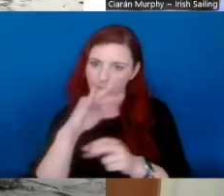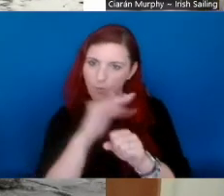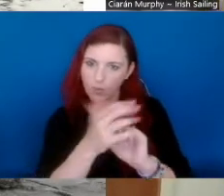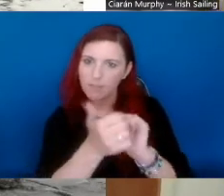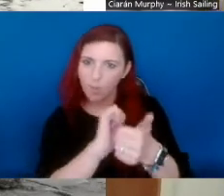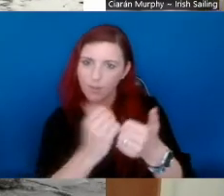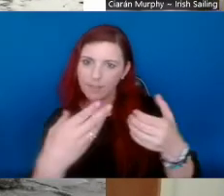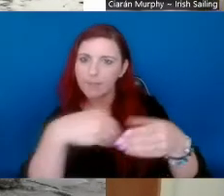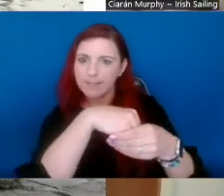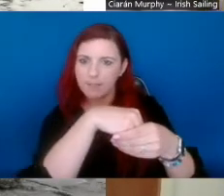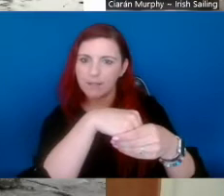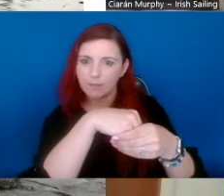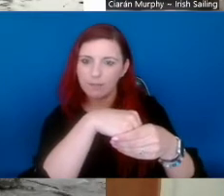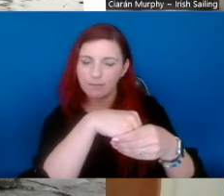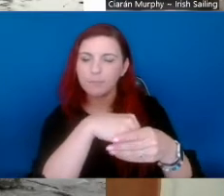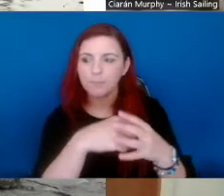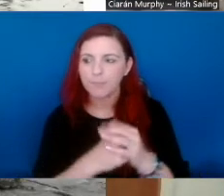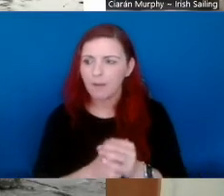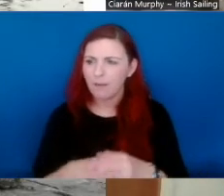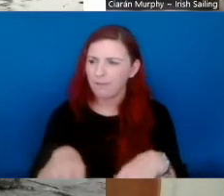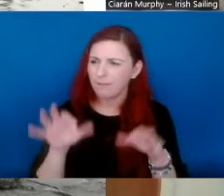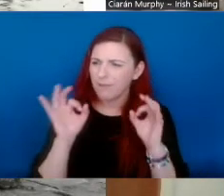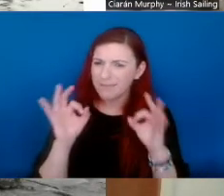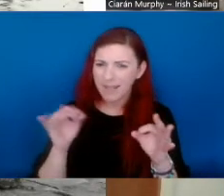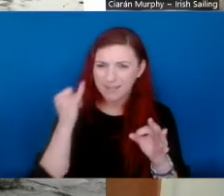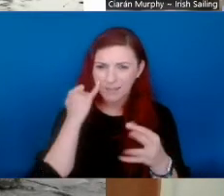That's great. Fantastic. And so creative.